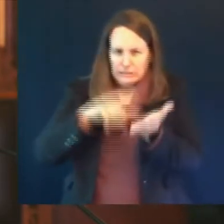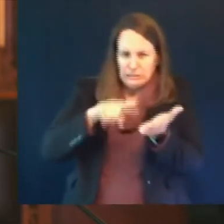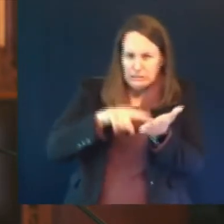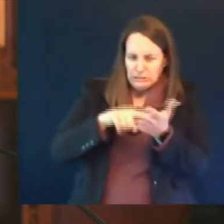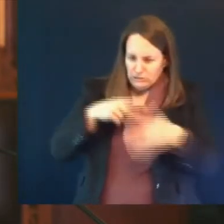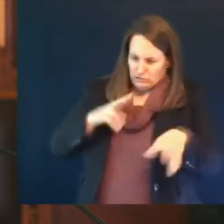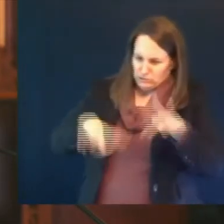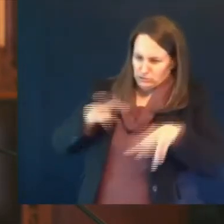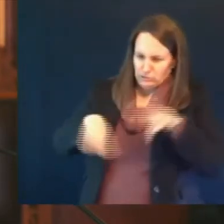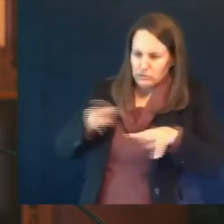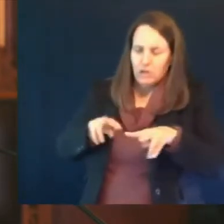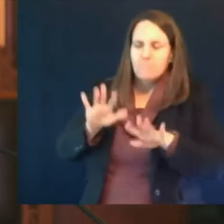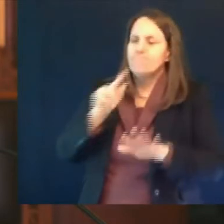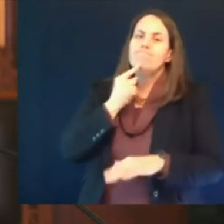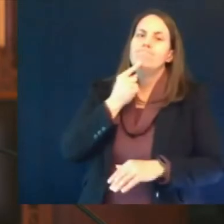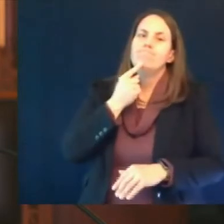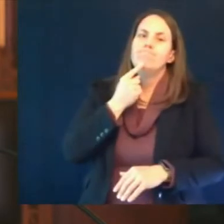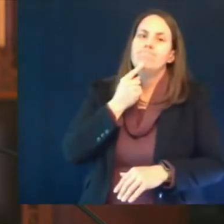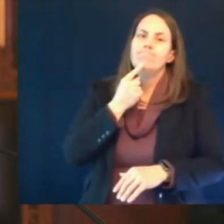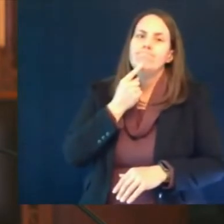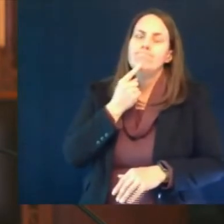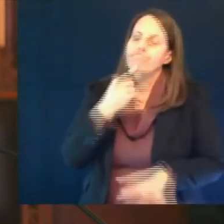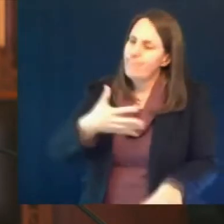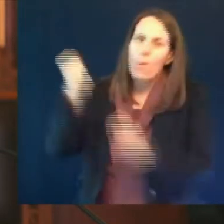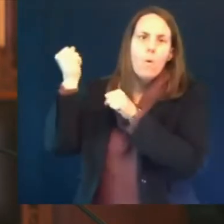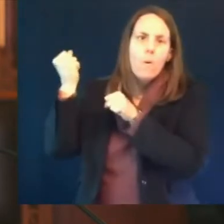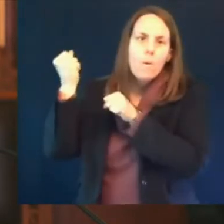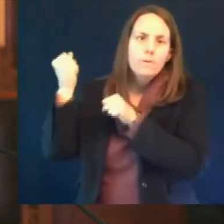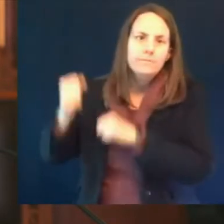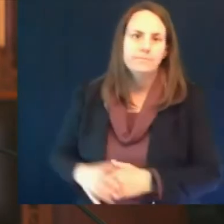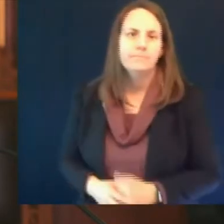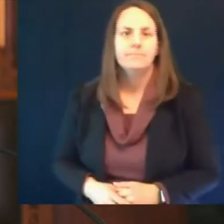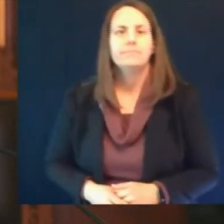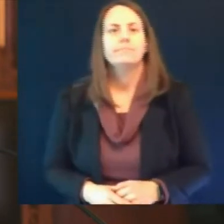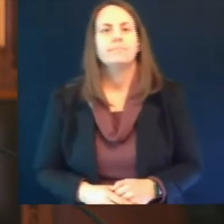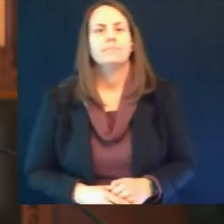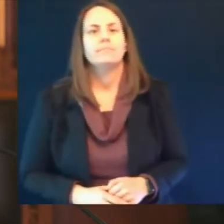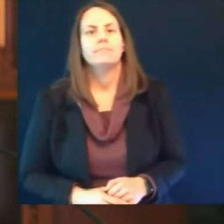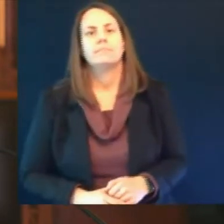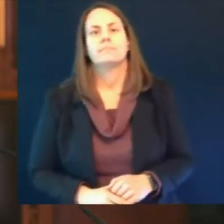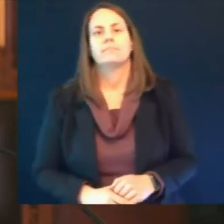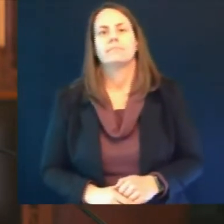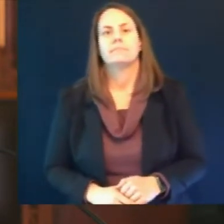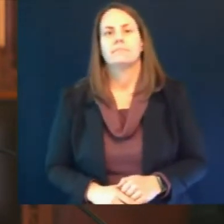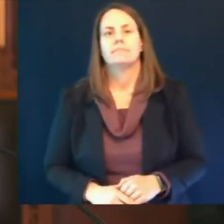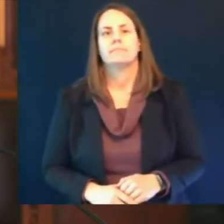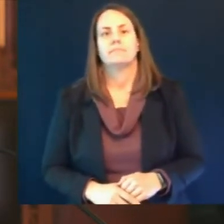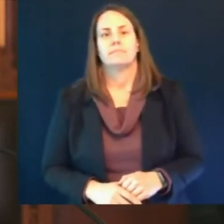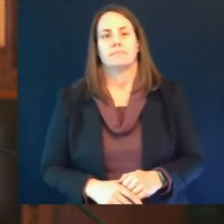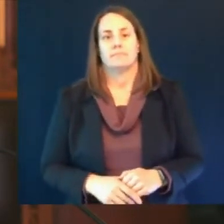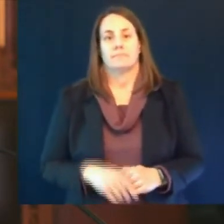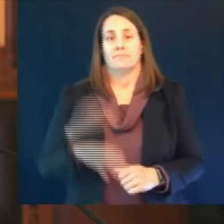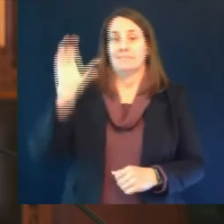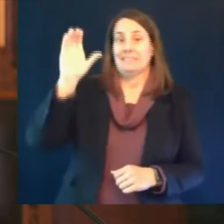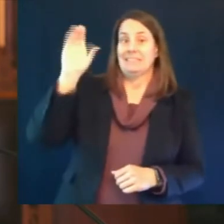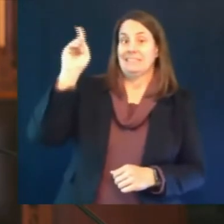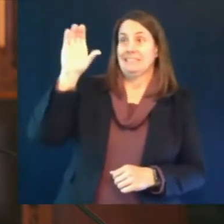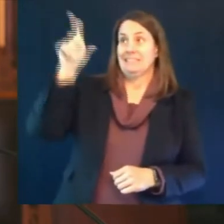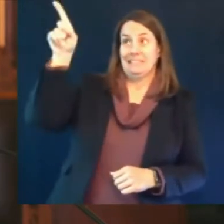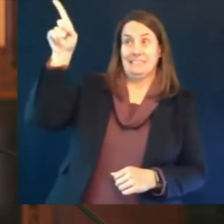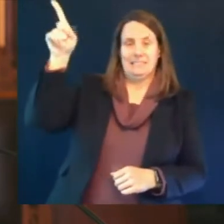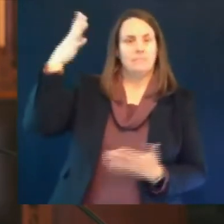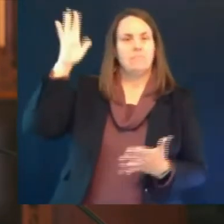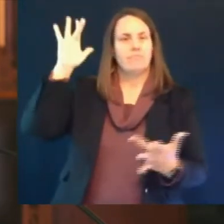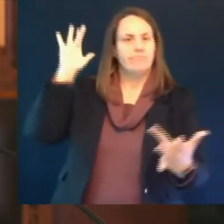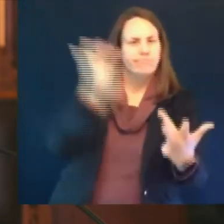so that they can be in touch with health care providers to understand the symptoms of this rare occurrence